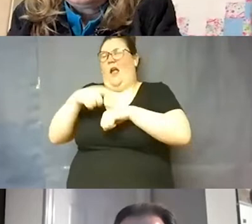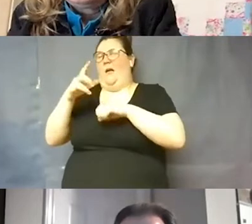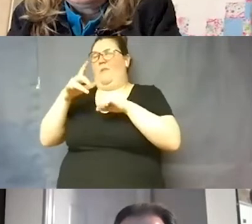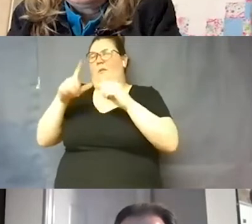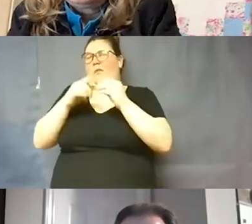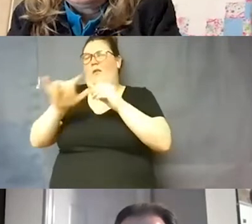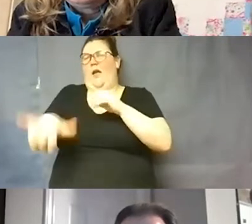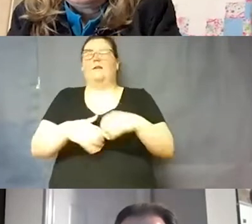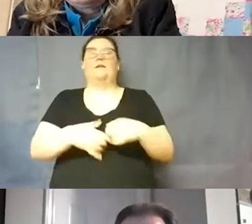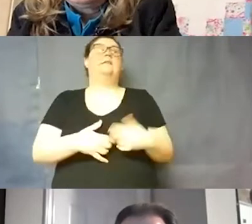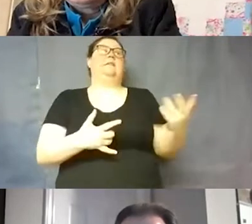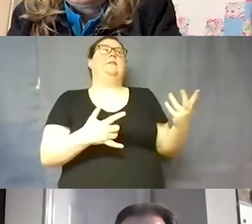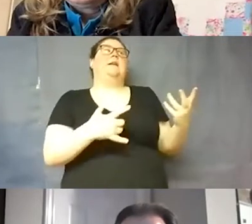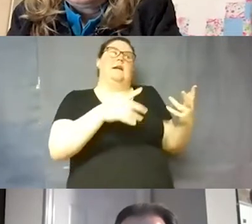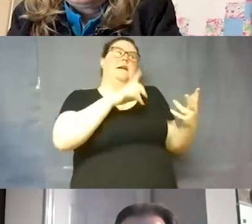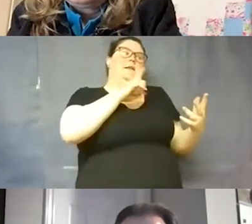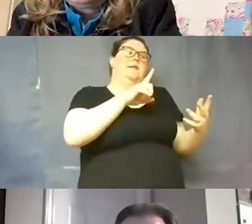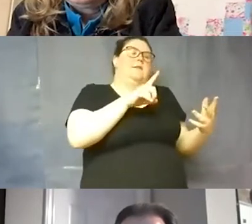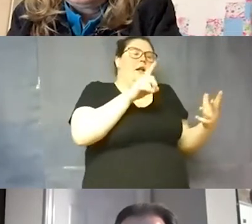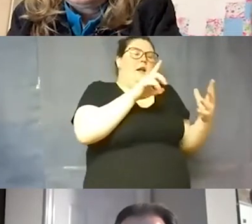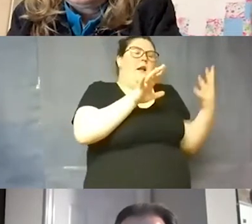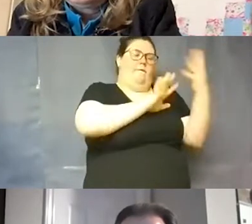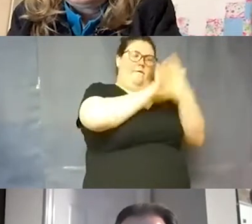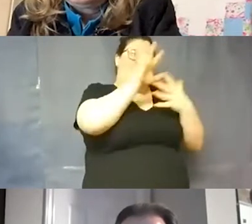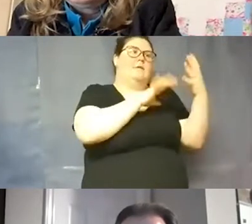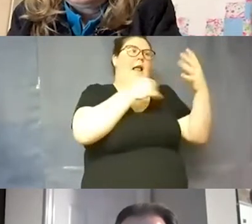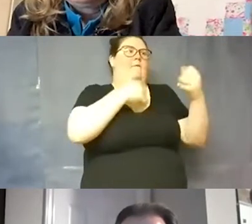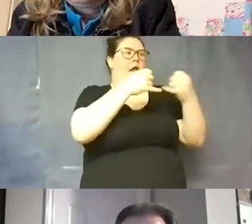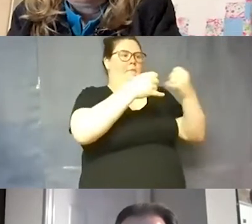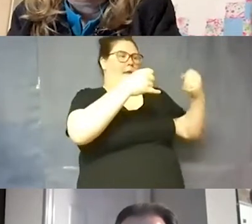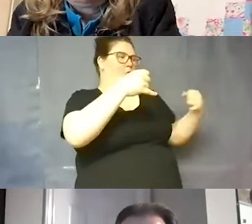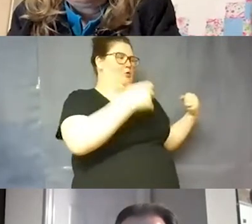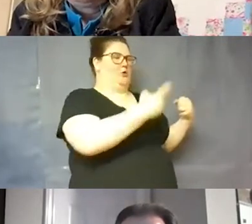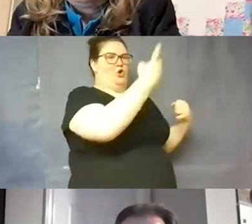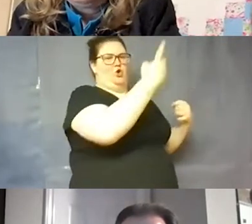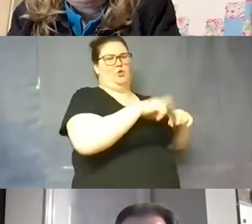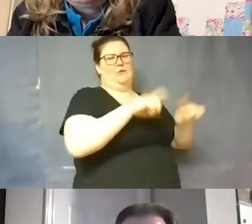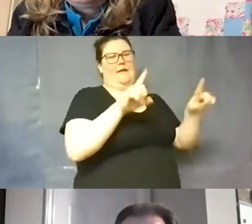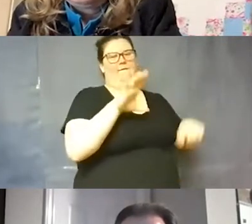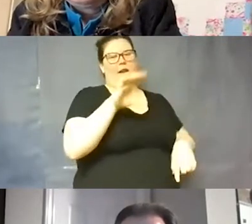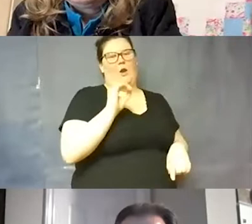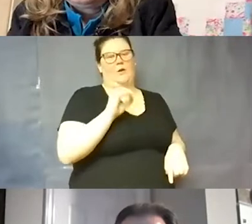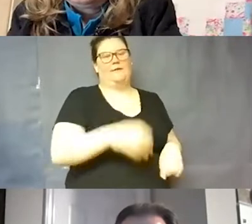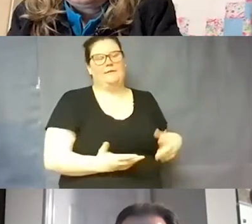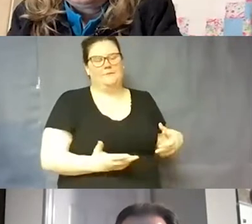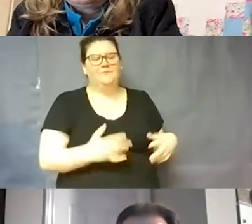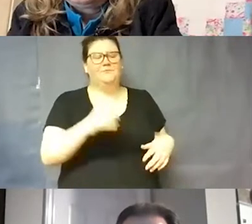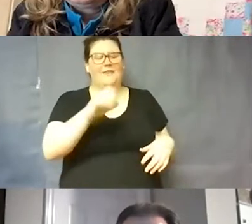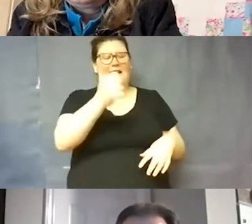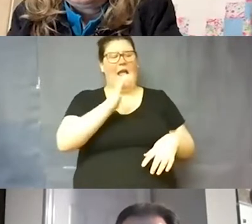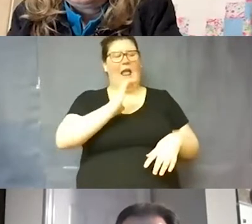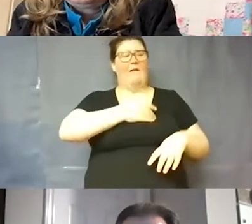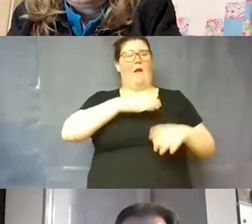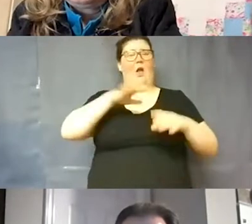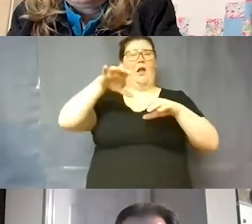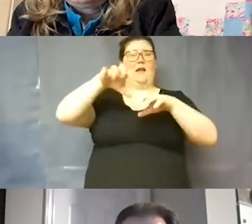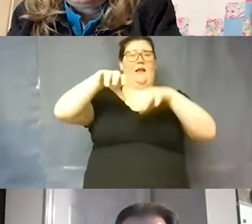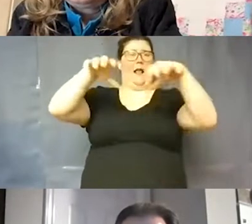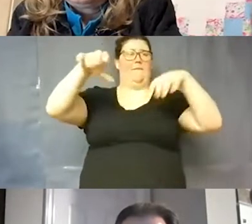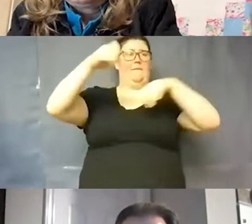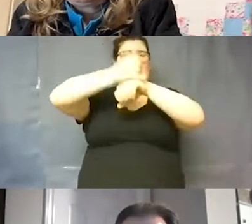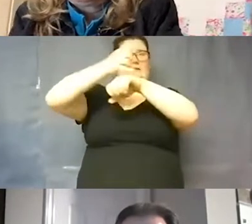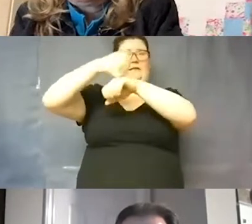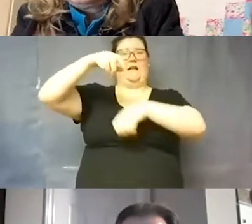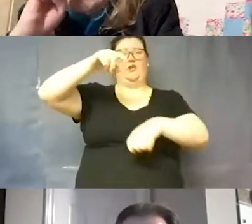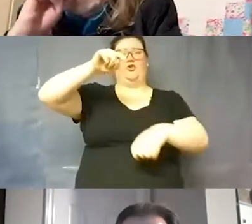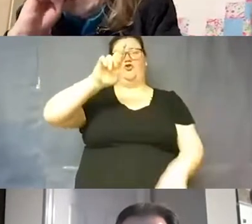having these having our our boundaries be in two different counties. So we have 10 of our 10 of our campuses are in Travis County located in Travis